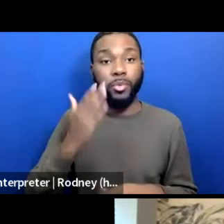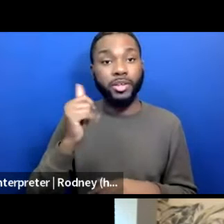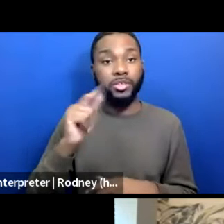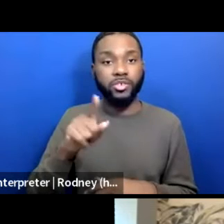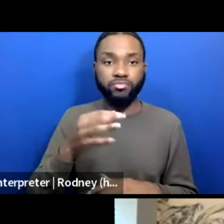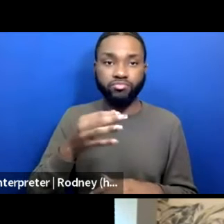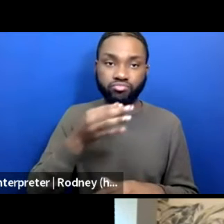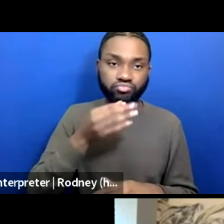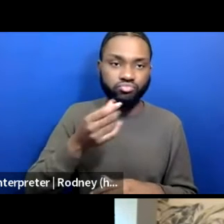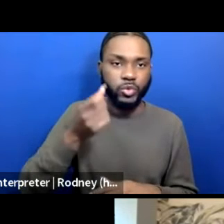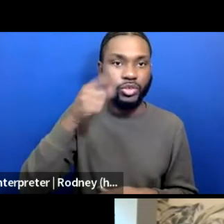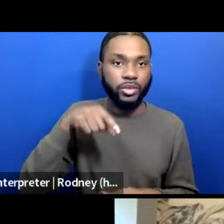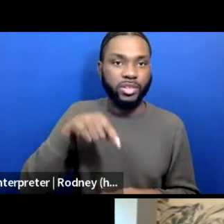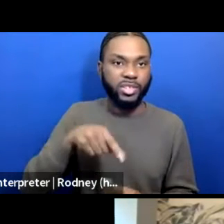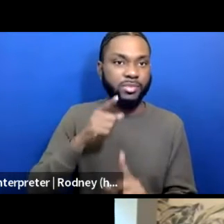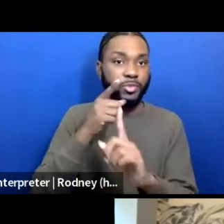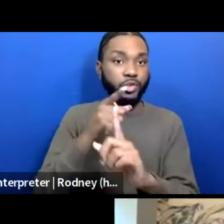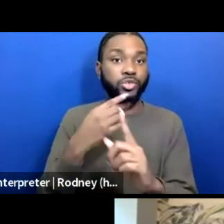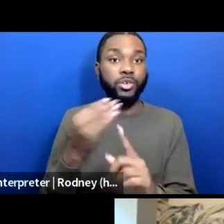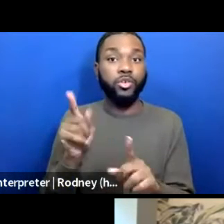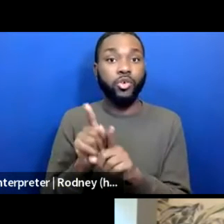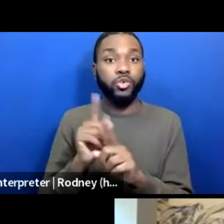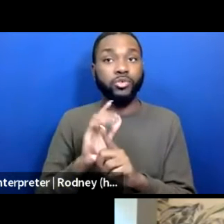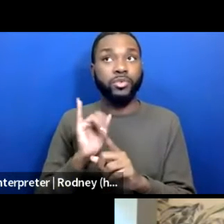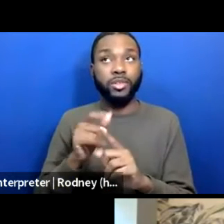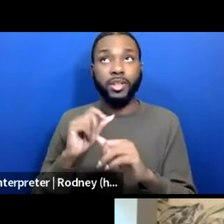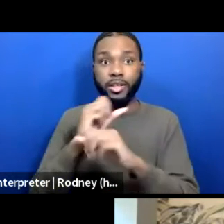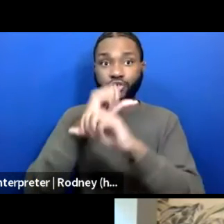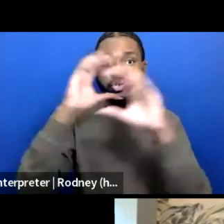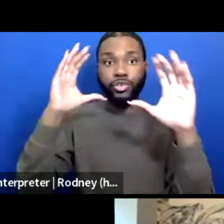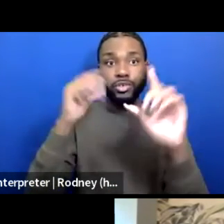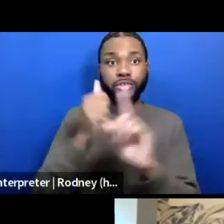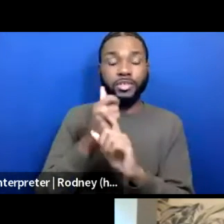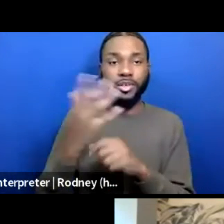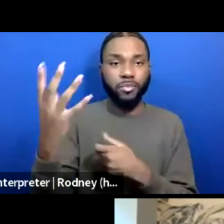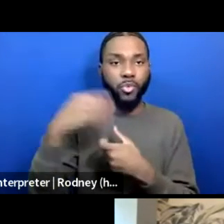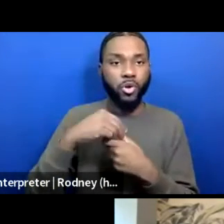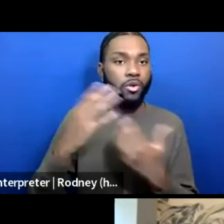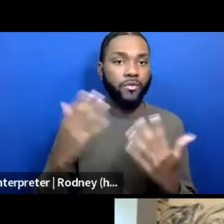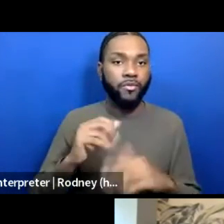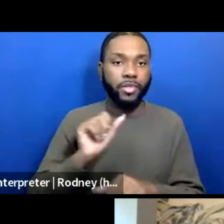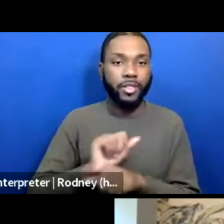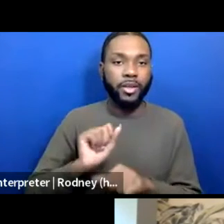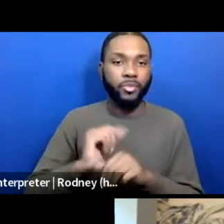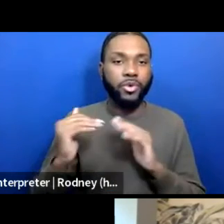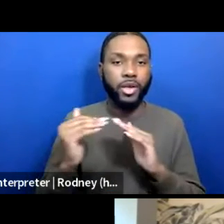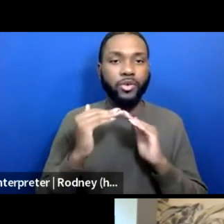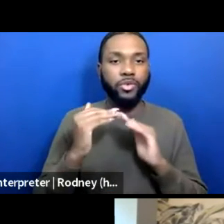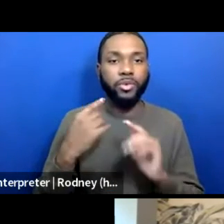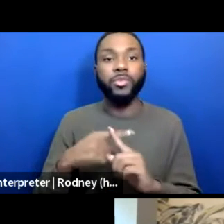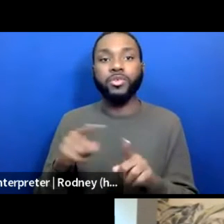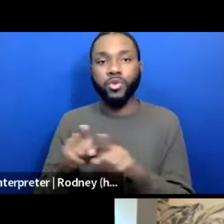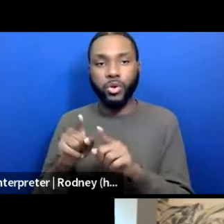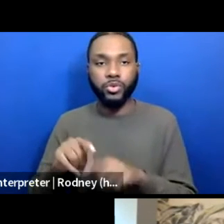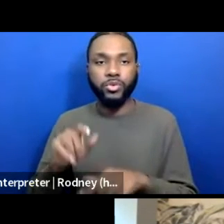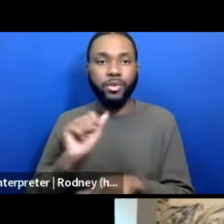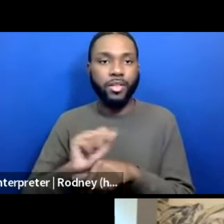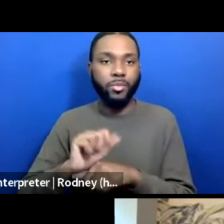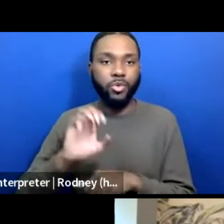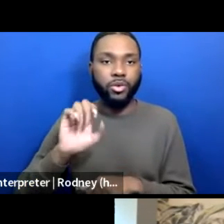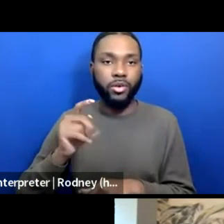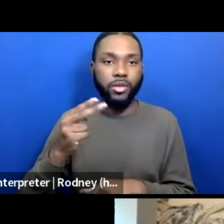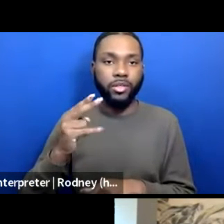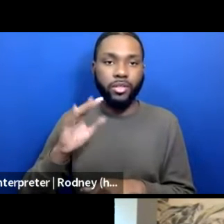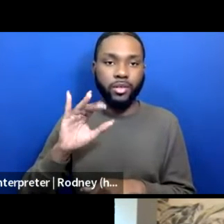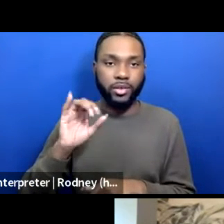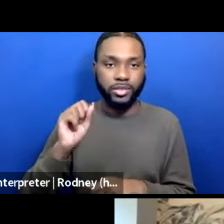of this mission and this agenda as being part of labor equity and labor ethics and how we can all